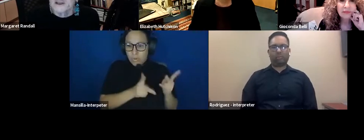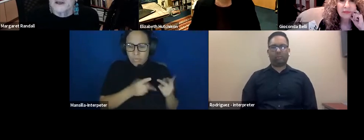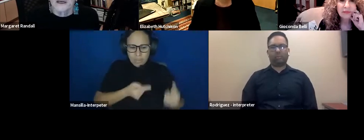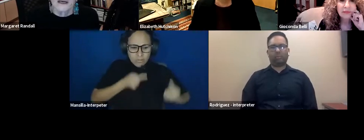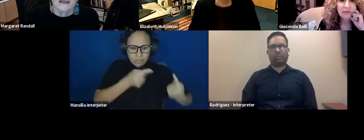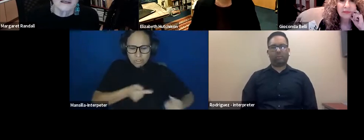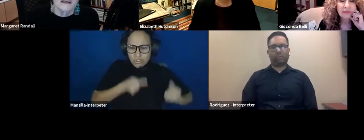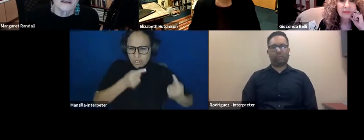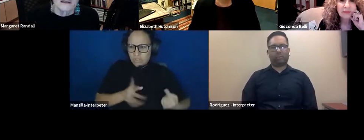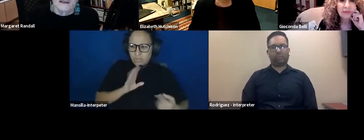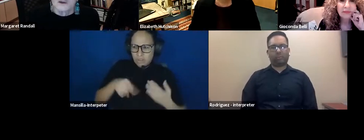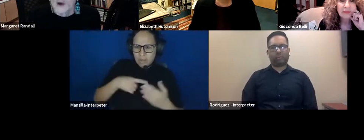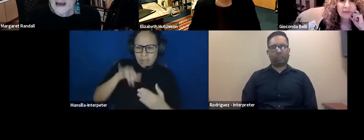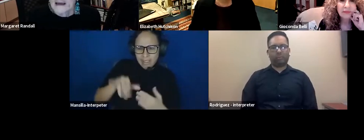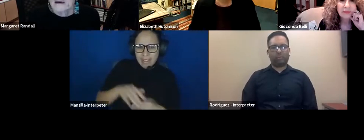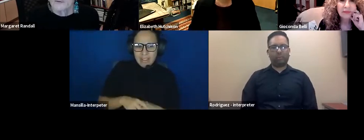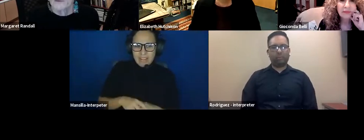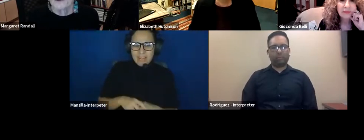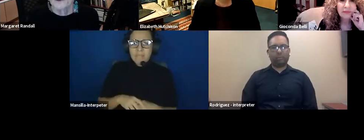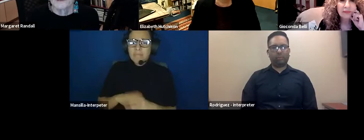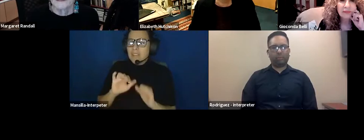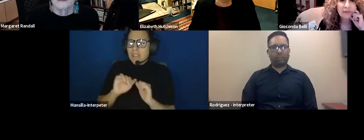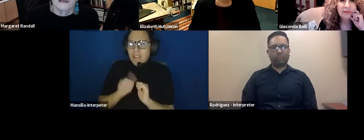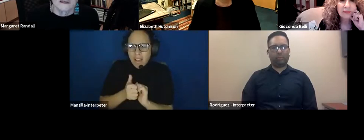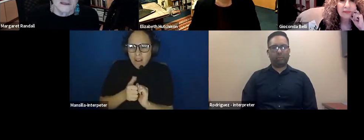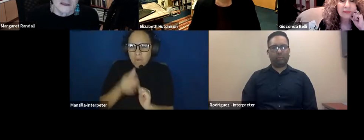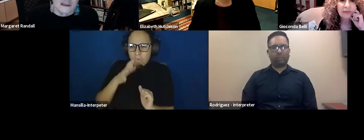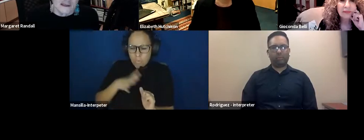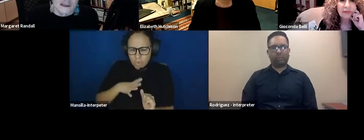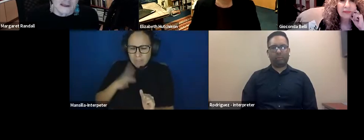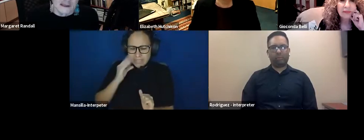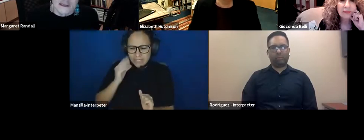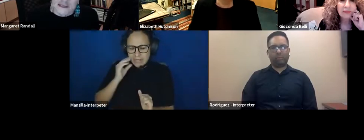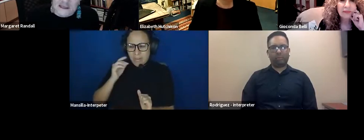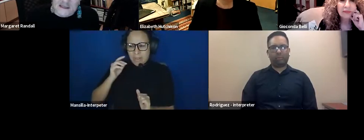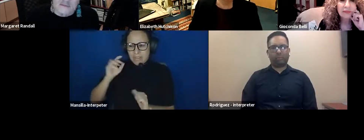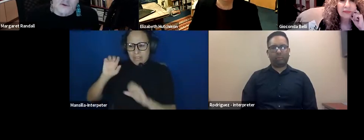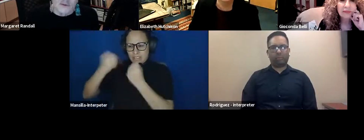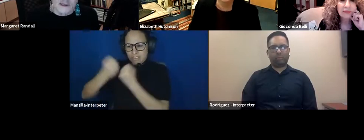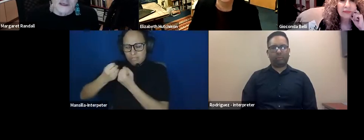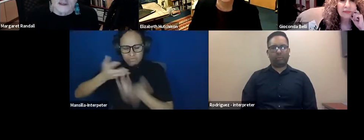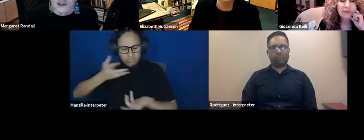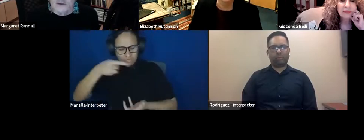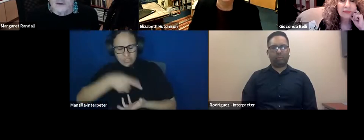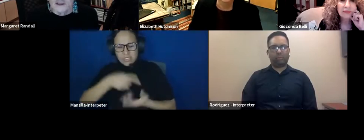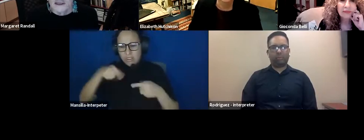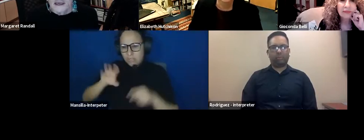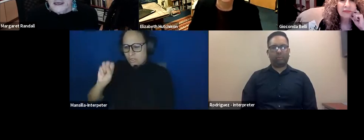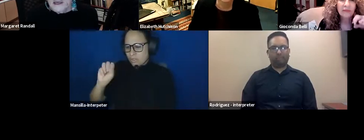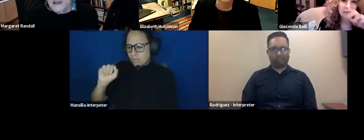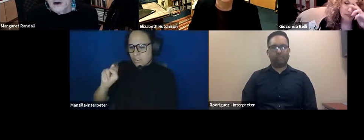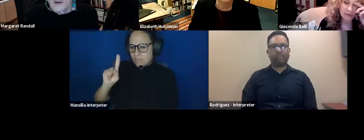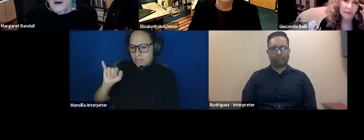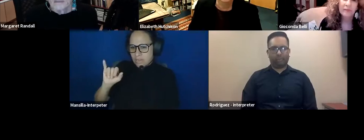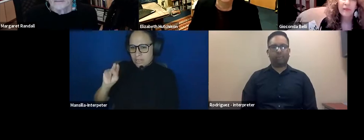misogyny and the way that women were treated in, in, in the Sandinista movement and in general. And